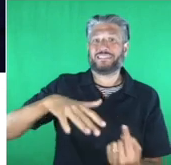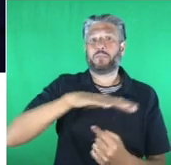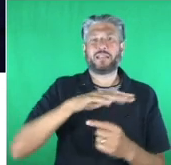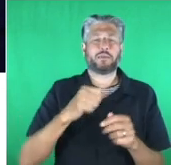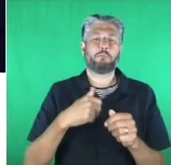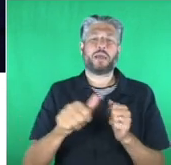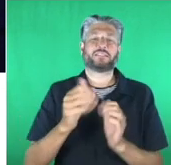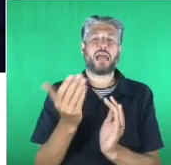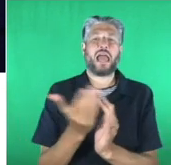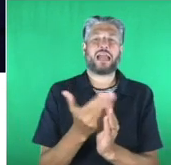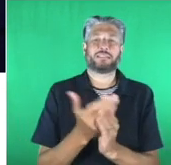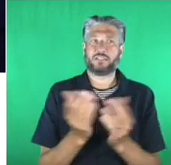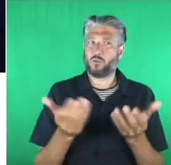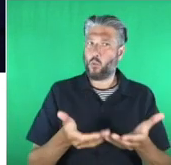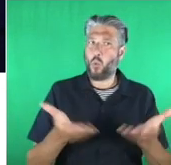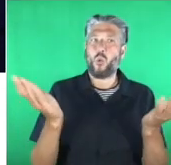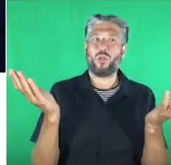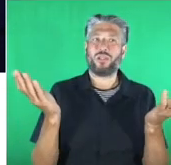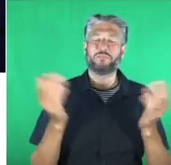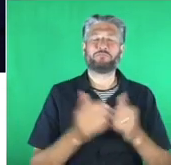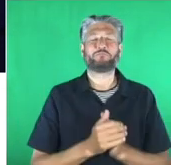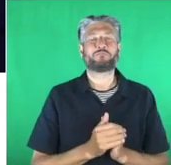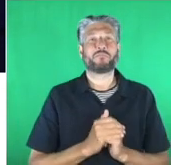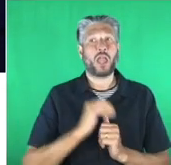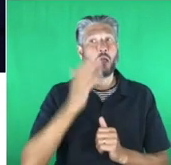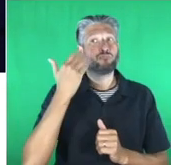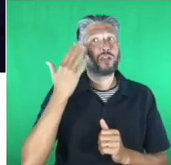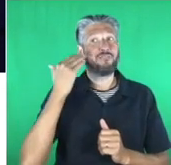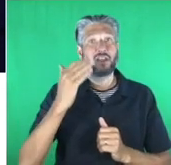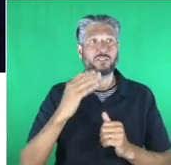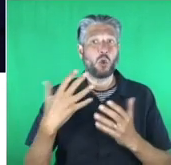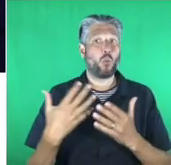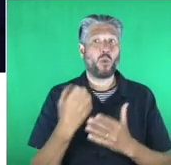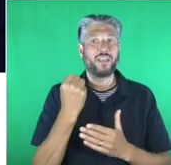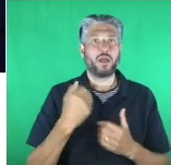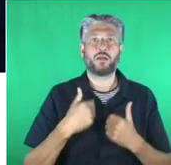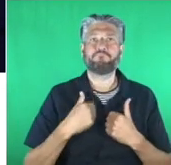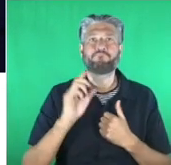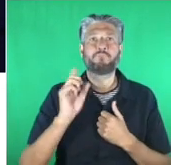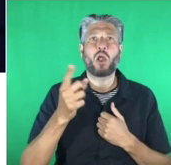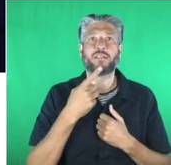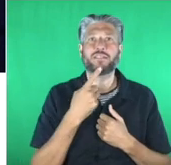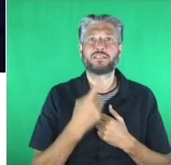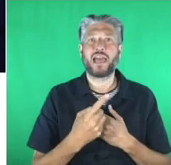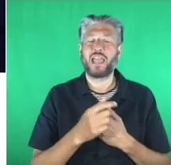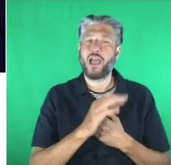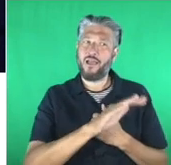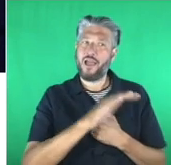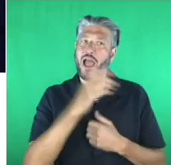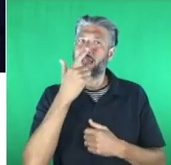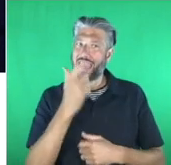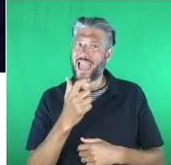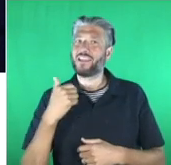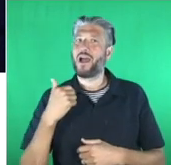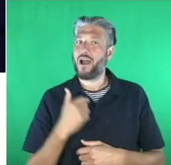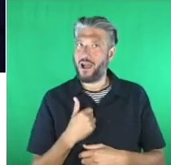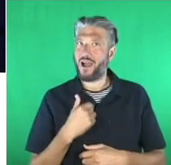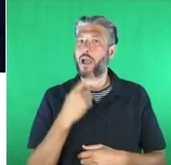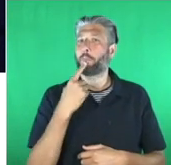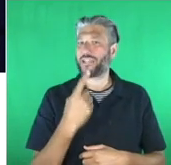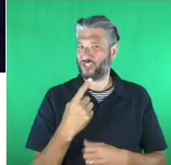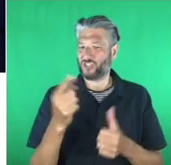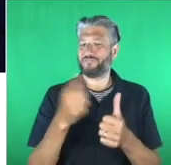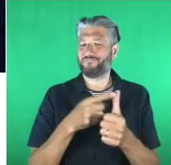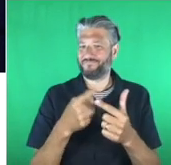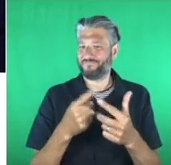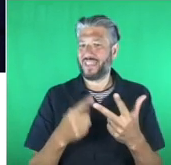past winners we can't talk about can we we can funnily enough you see i've mentioned a couple here because we brought this category in because